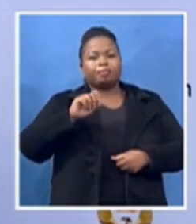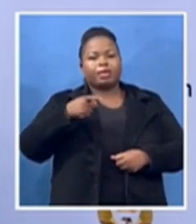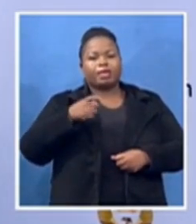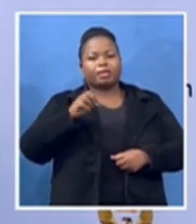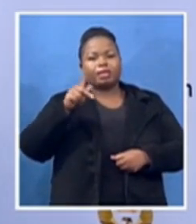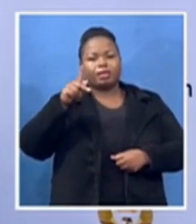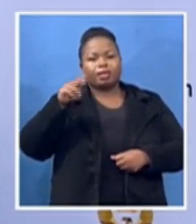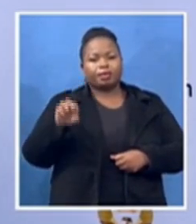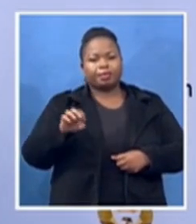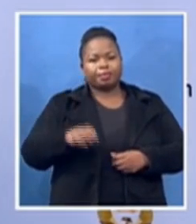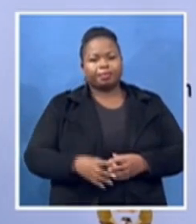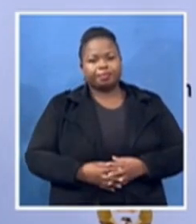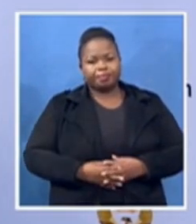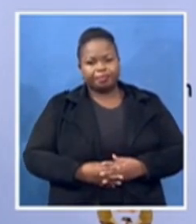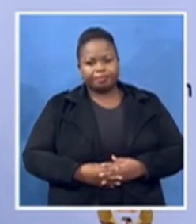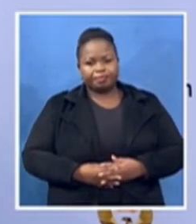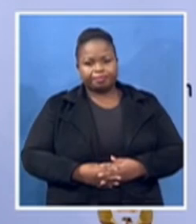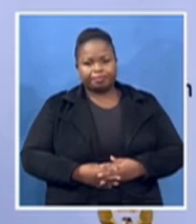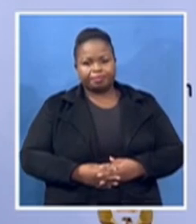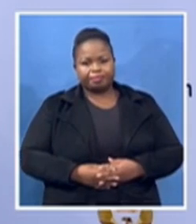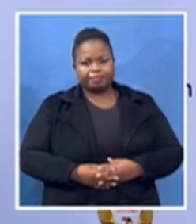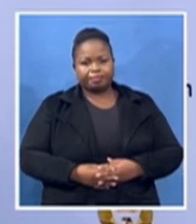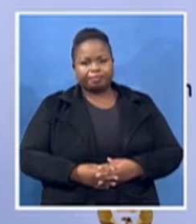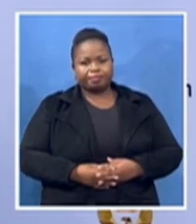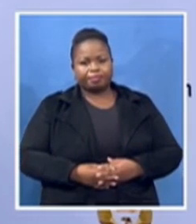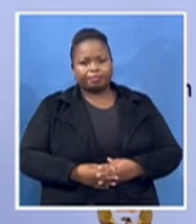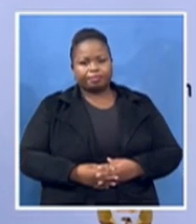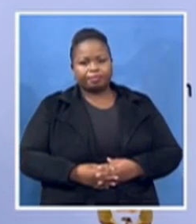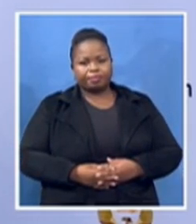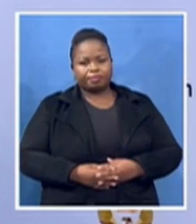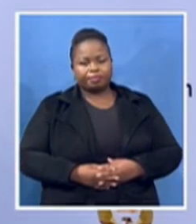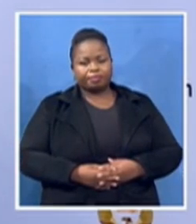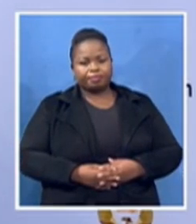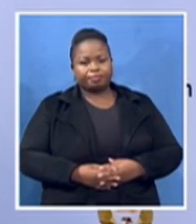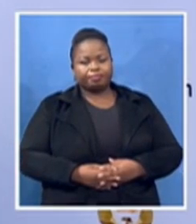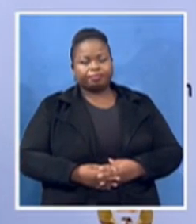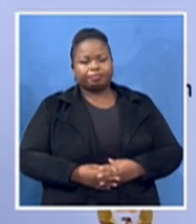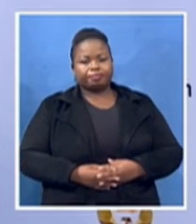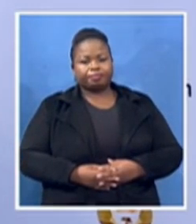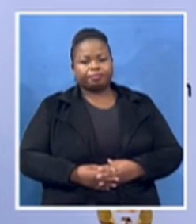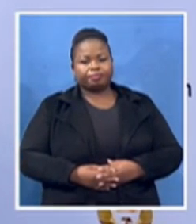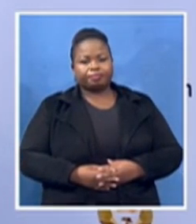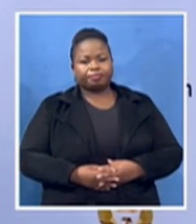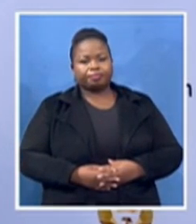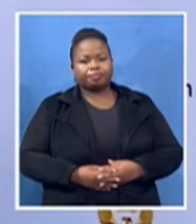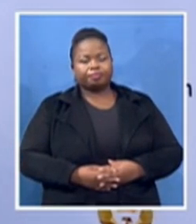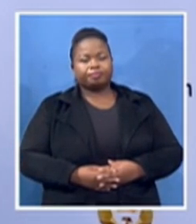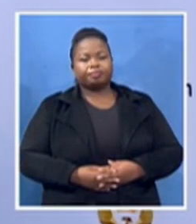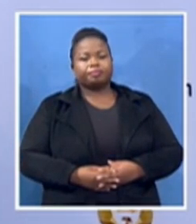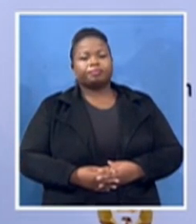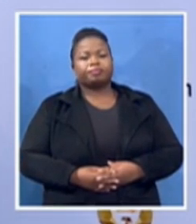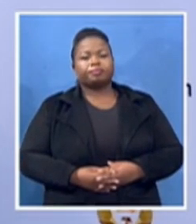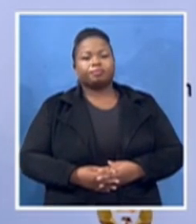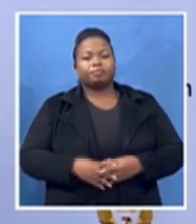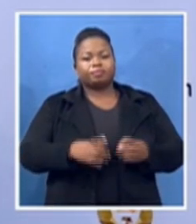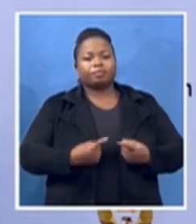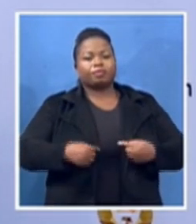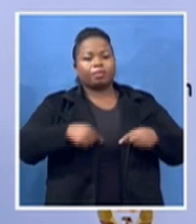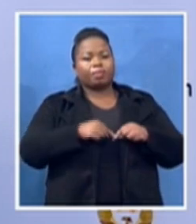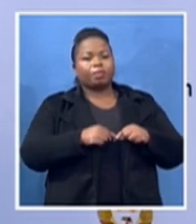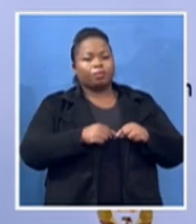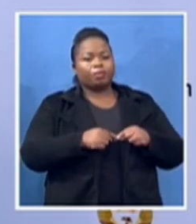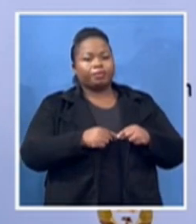we have been doing together with this movements civil society sterling work